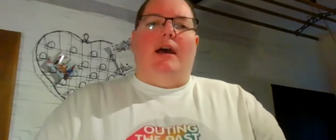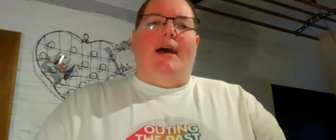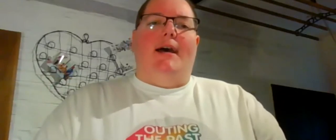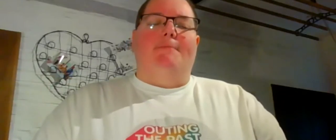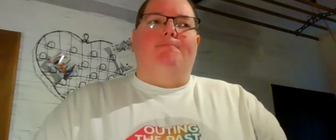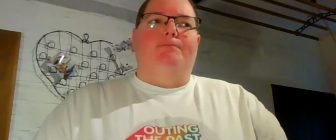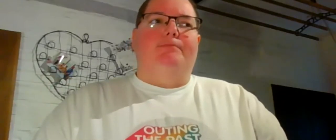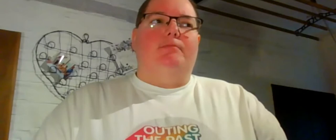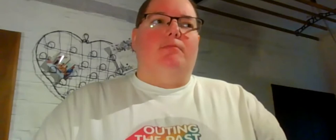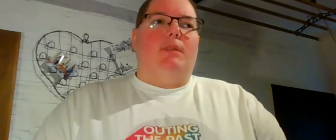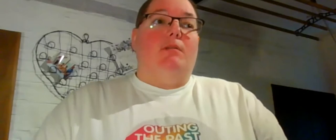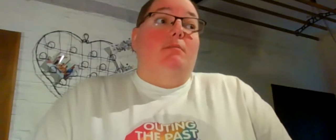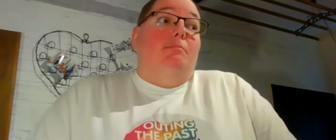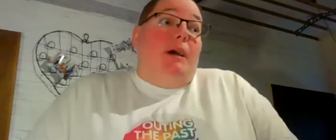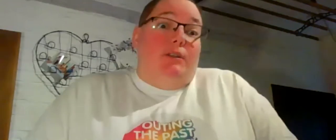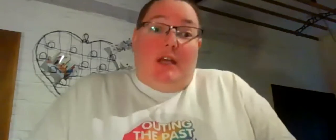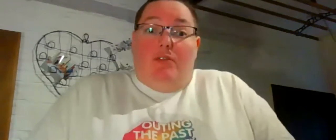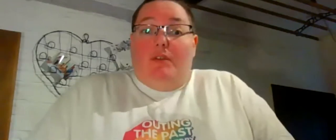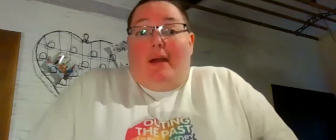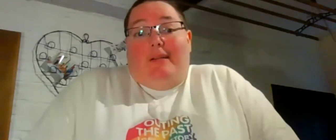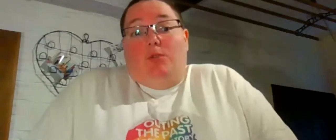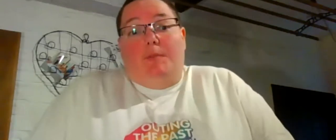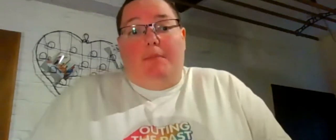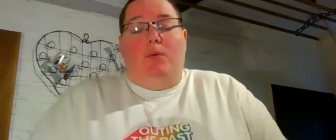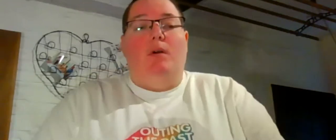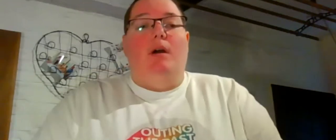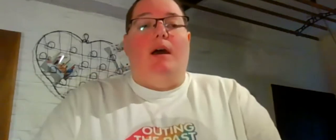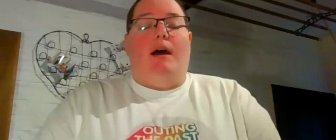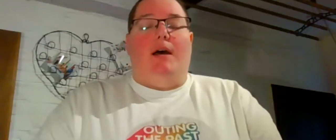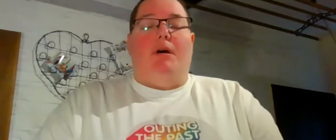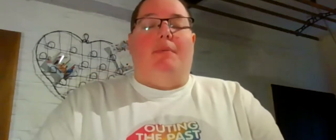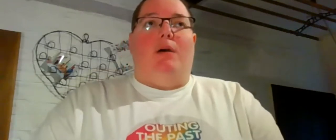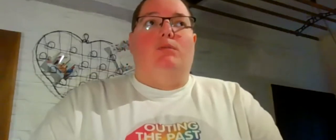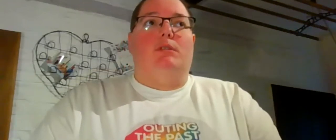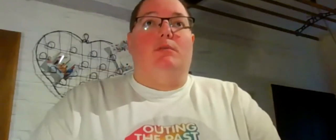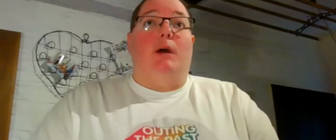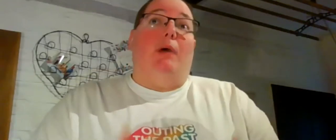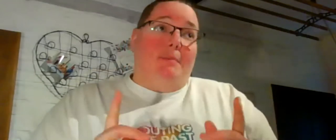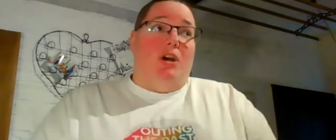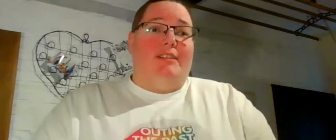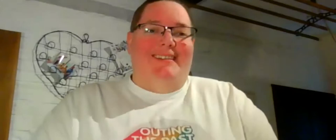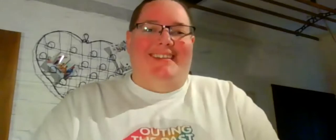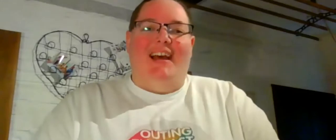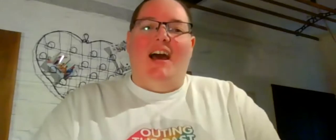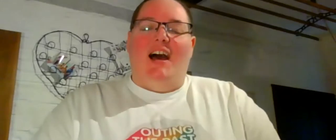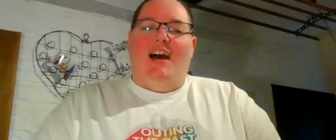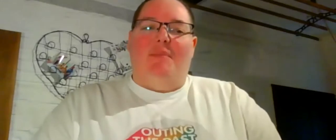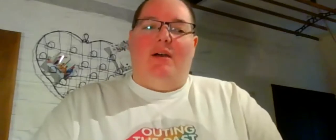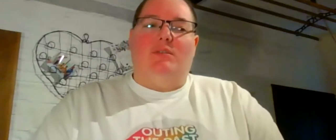by yourself, go out and talk to people about, well, a person,